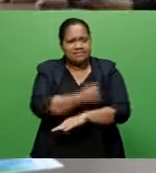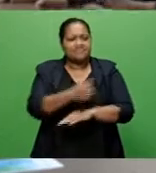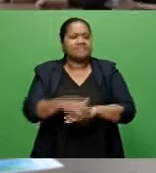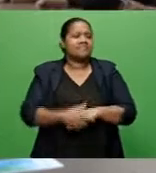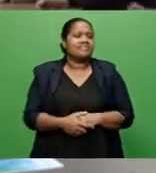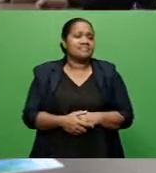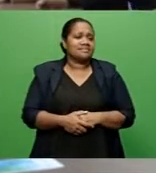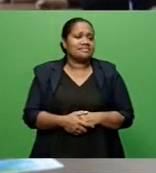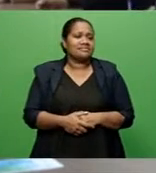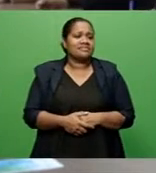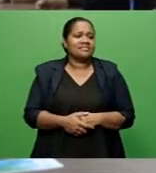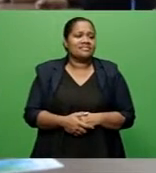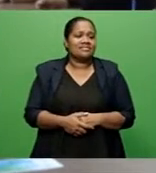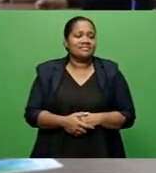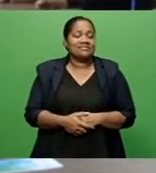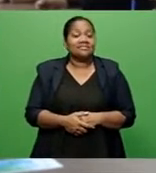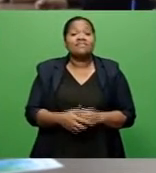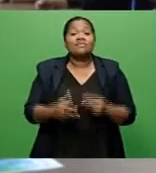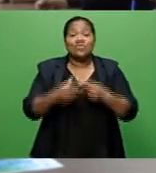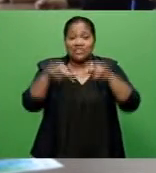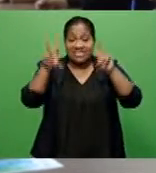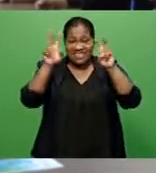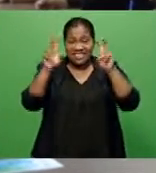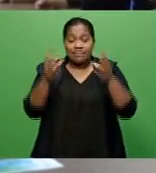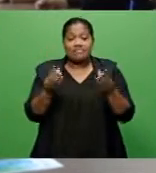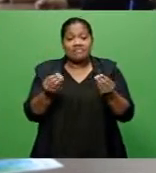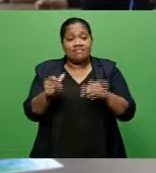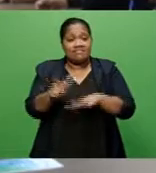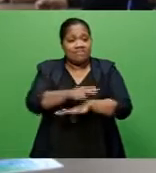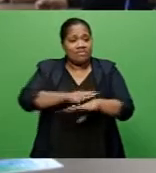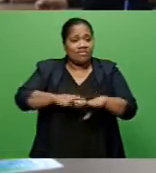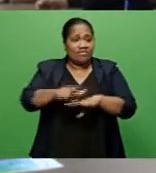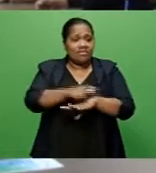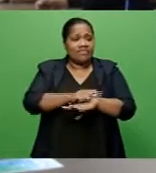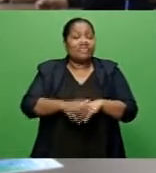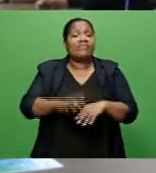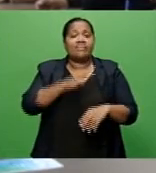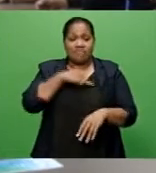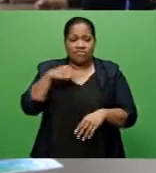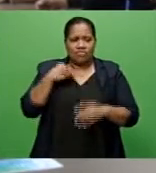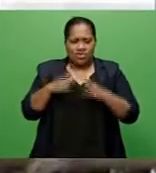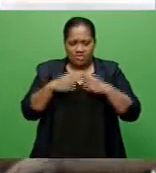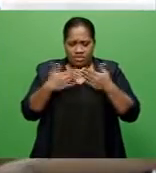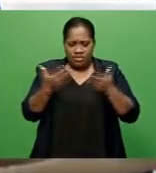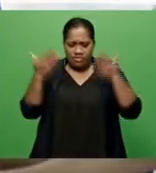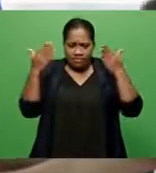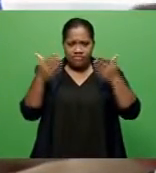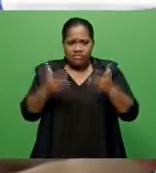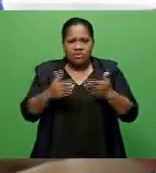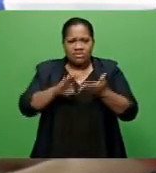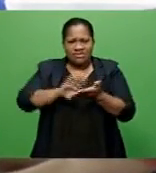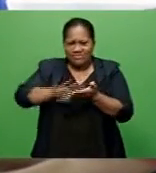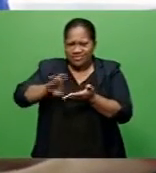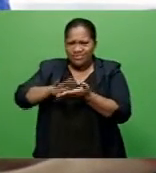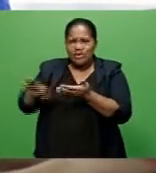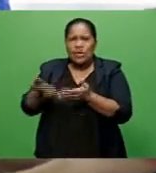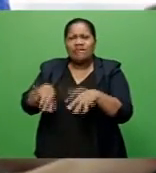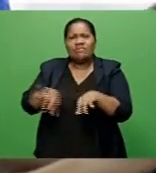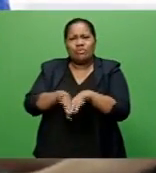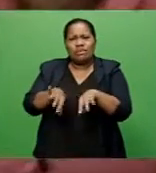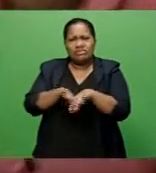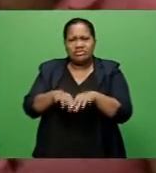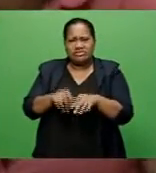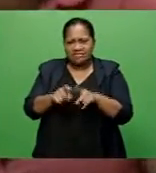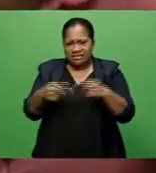With the theme, wetlands and water, the Ministry will focus on removing algae and other litter, including plastic